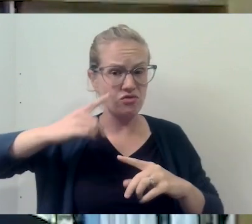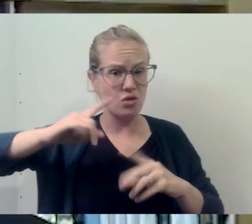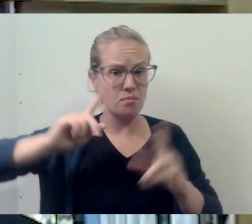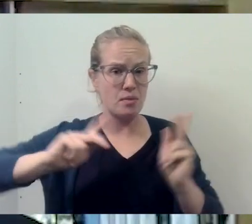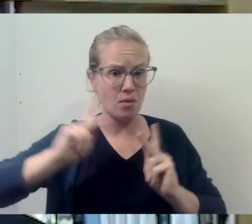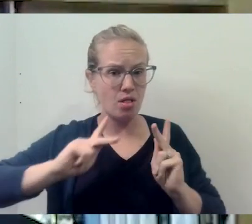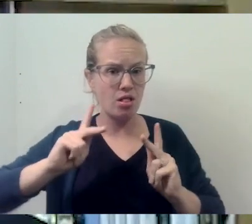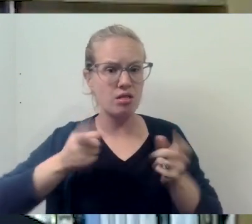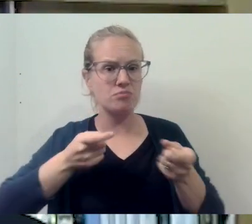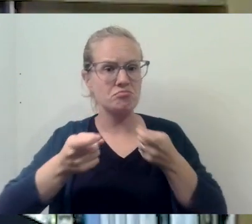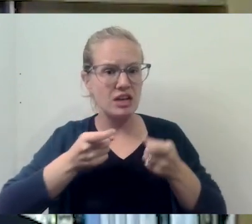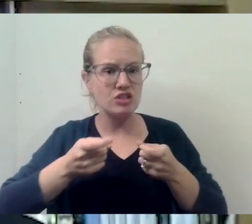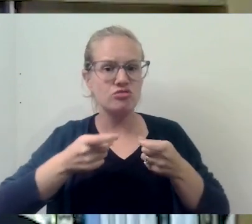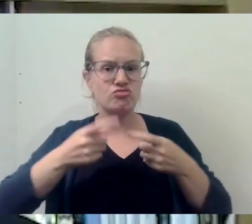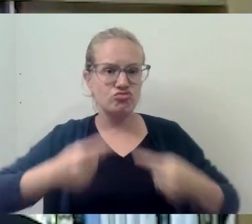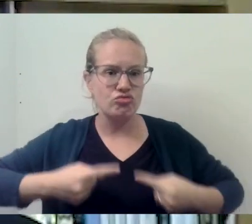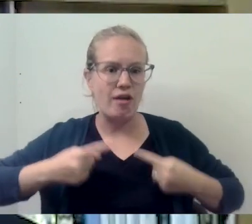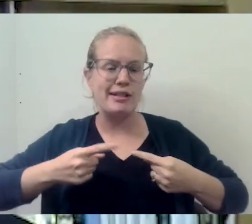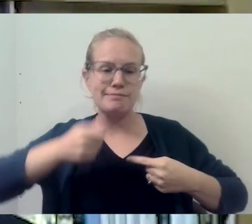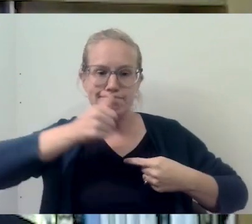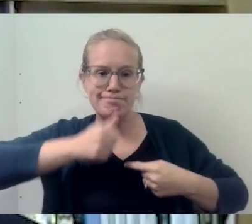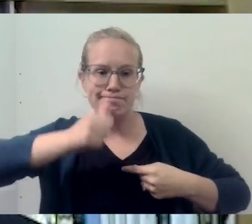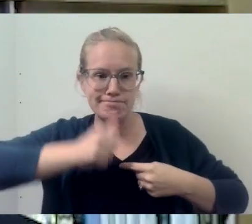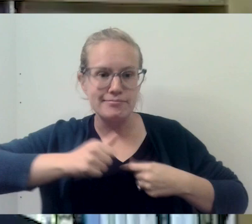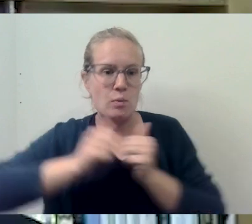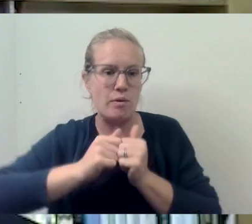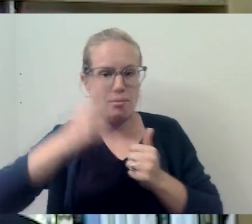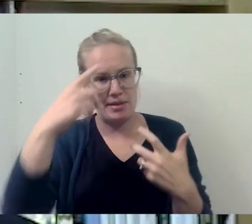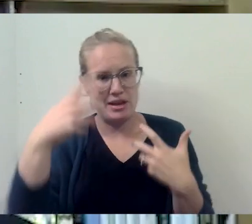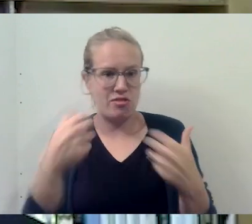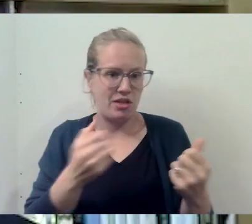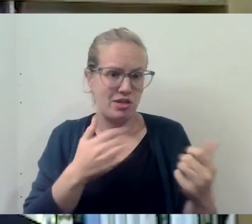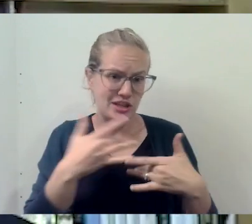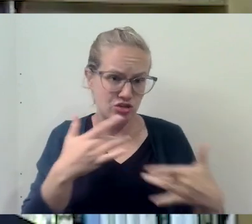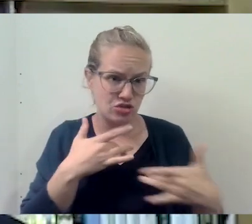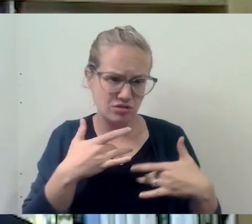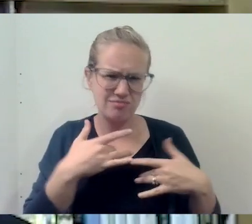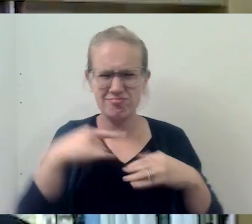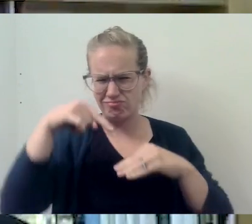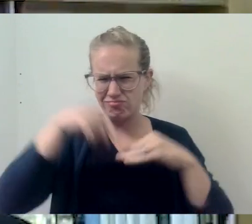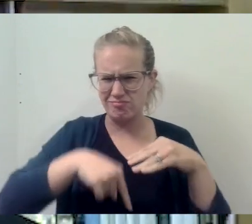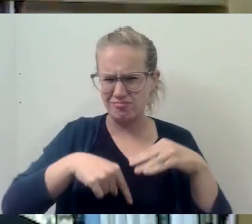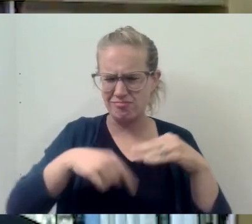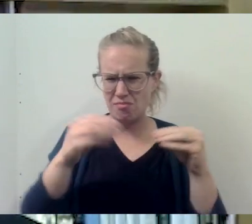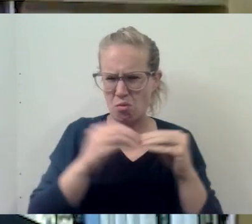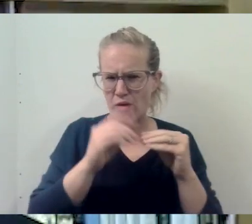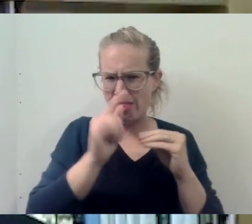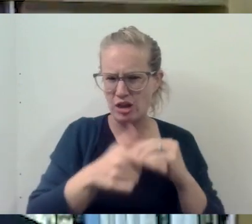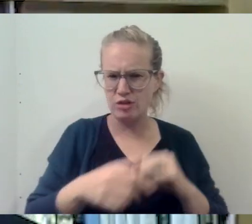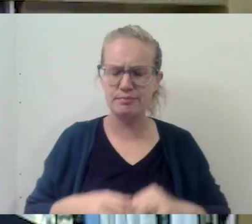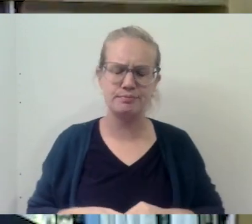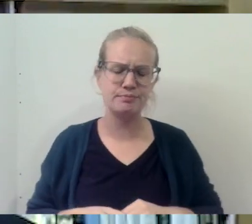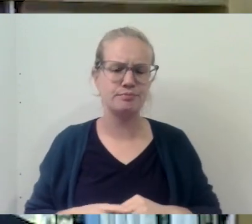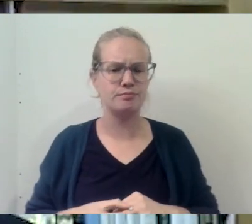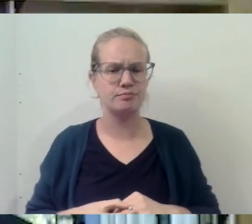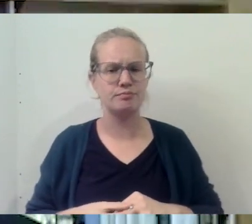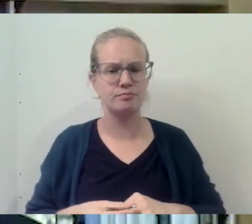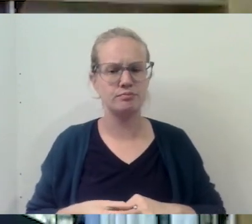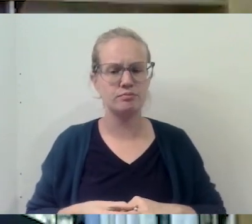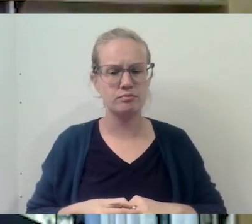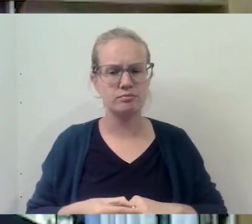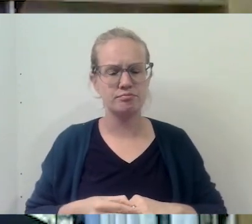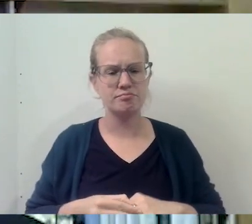managing, struggling, coping with mental health concerns. And we can get into those details as this